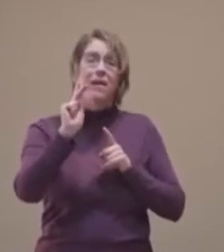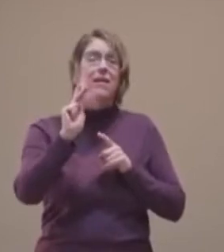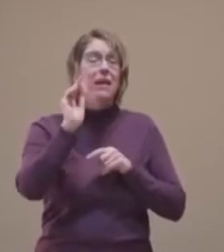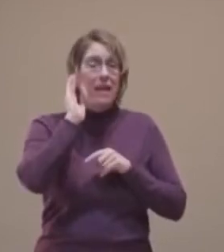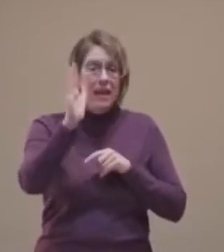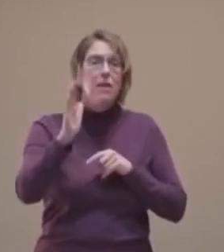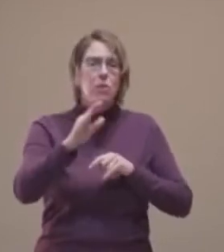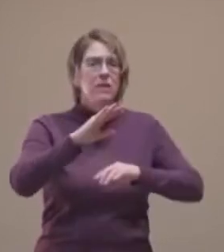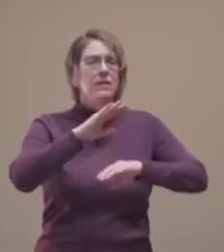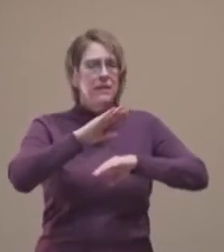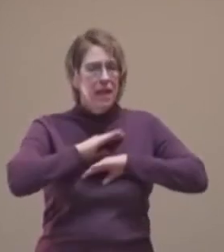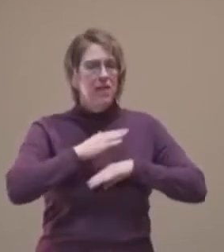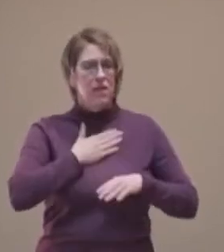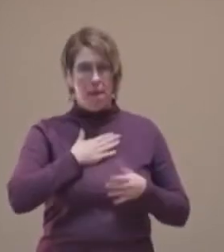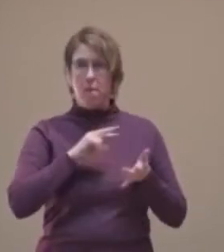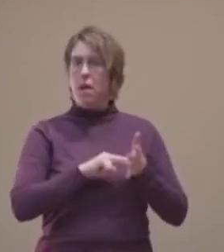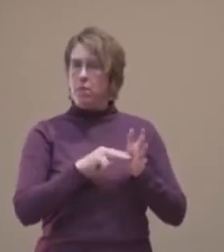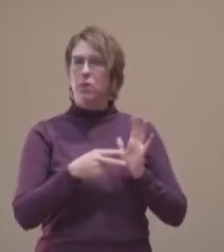which I purpose.